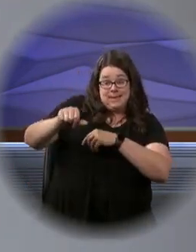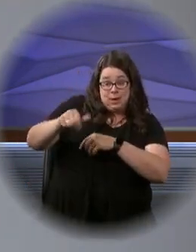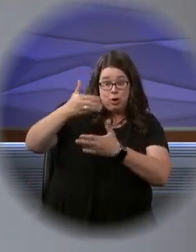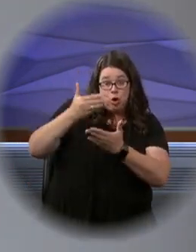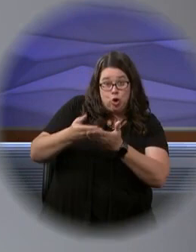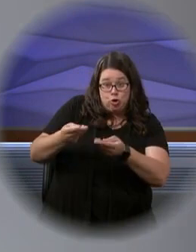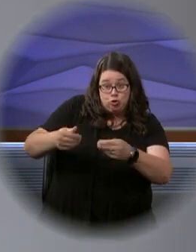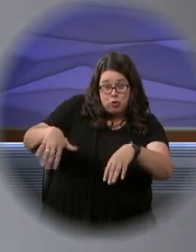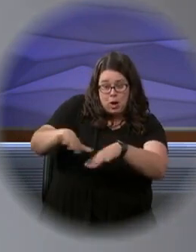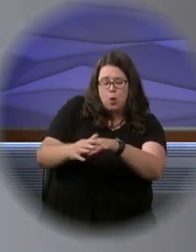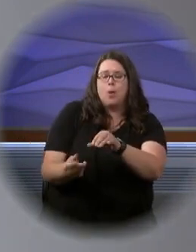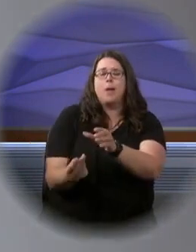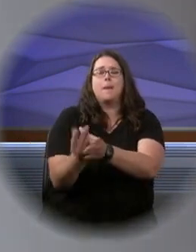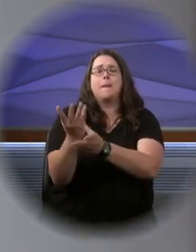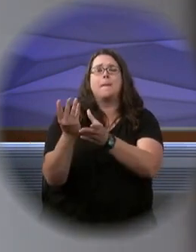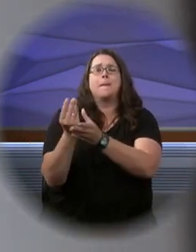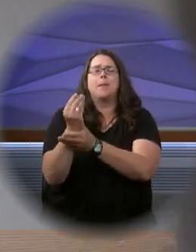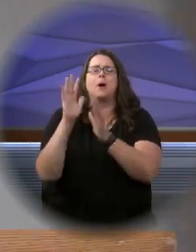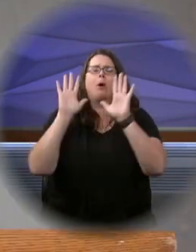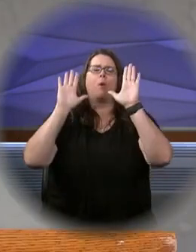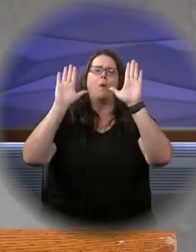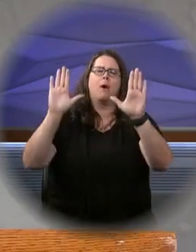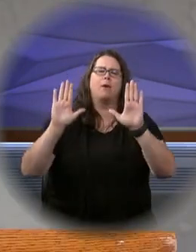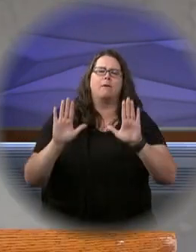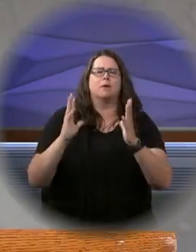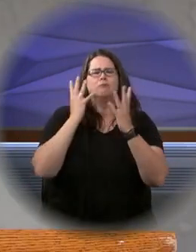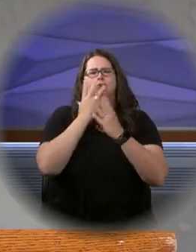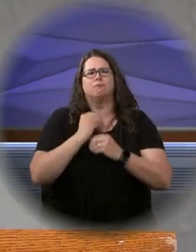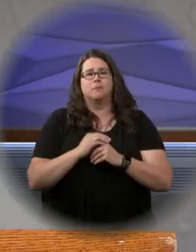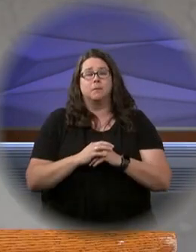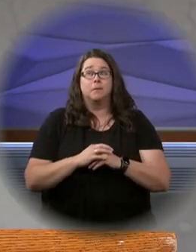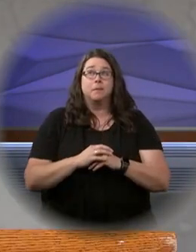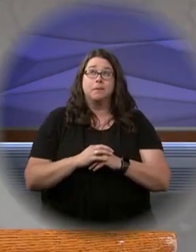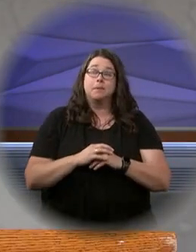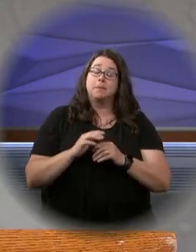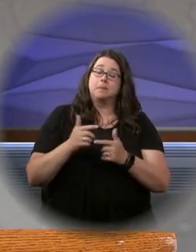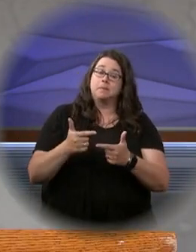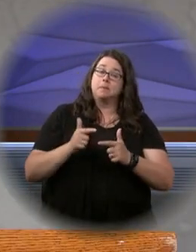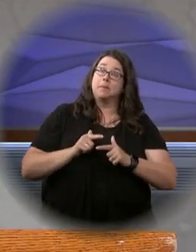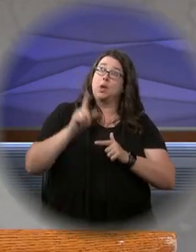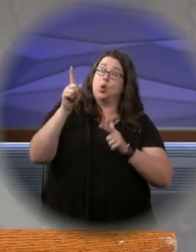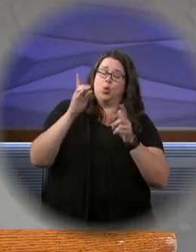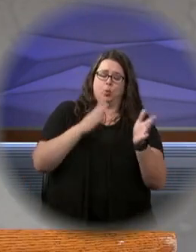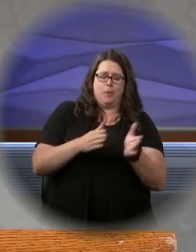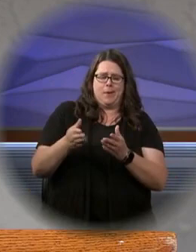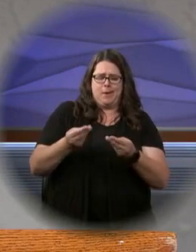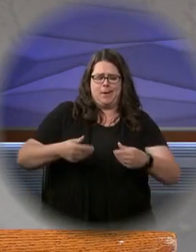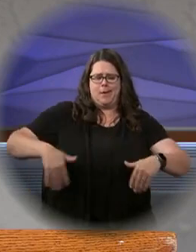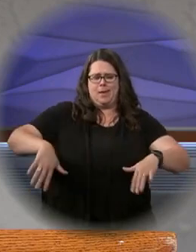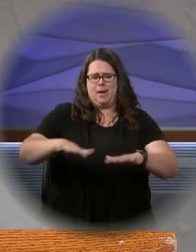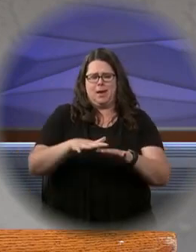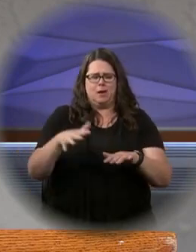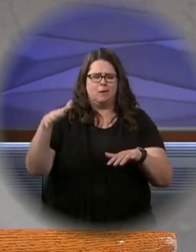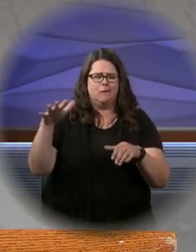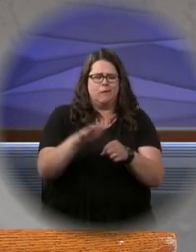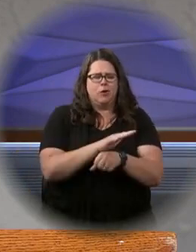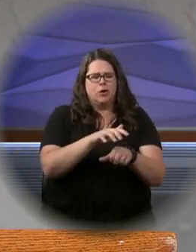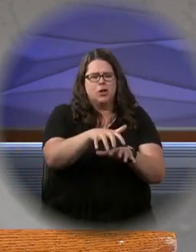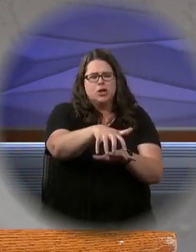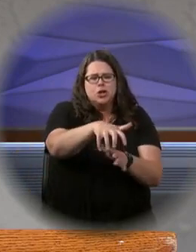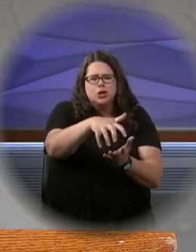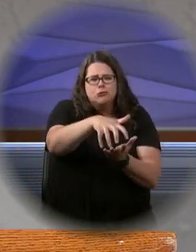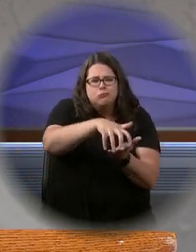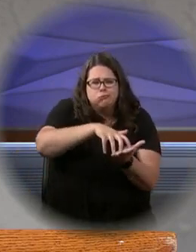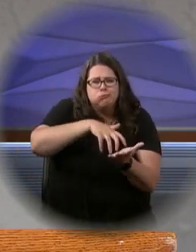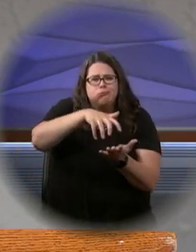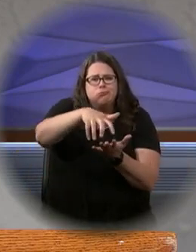will yield a fruitful harvest. Thus have you prepared the land, drenching its furrows, breaking up